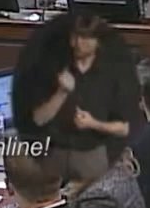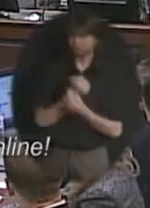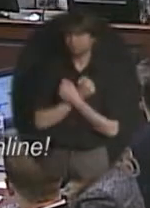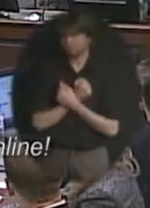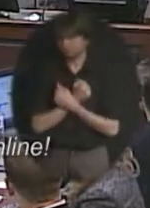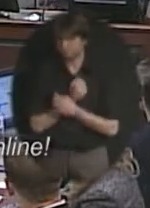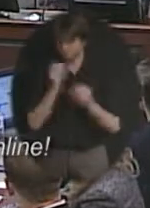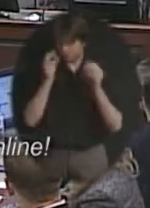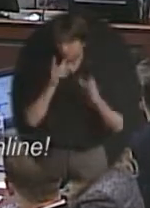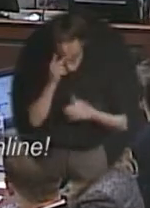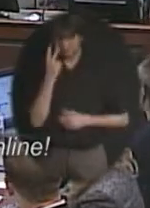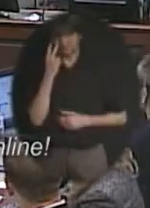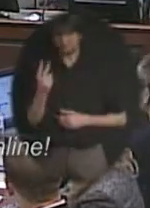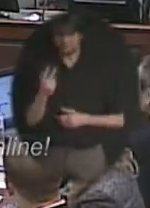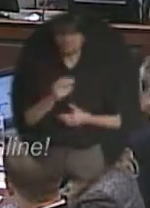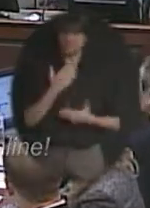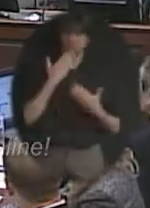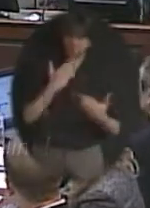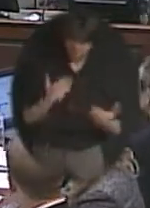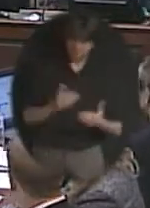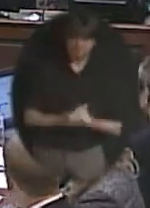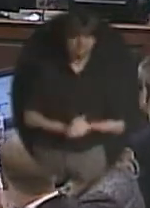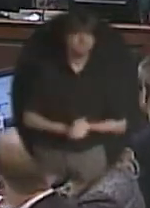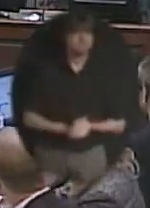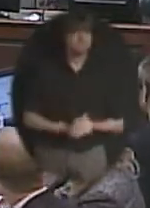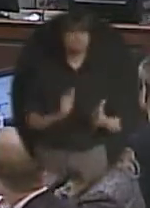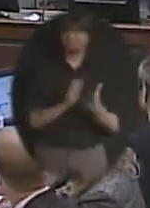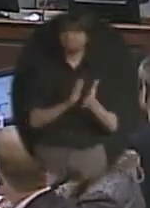for having us. Thank you very much.